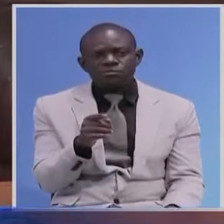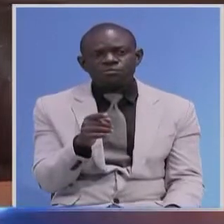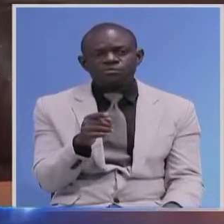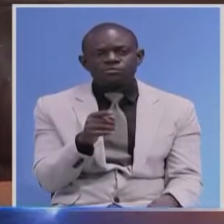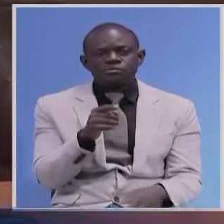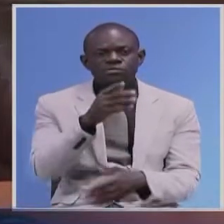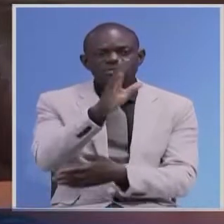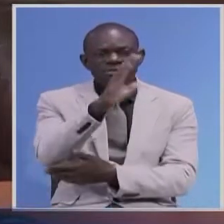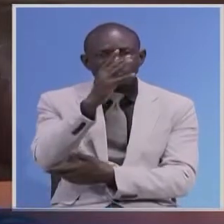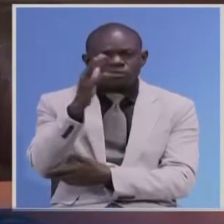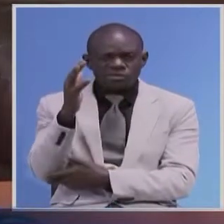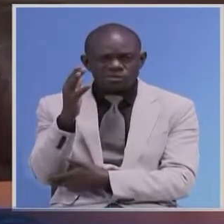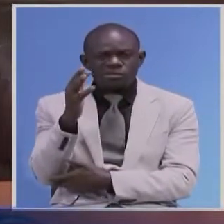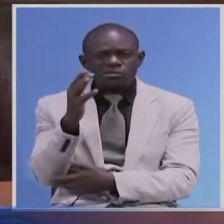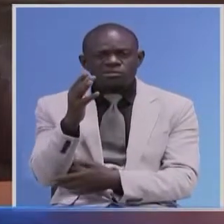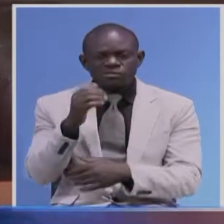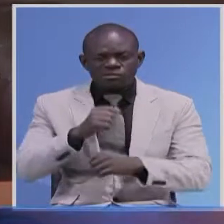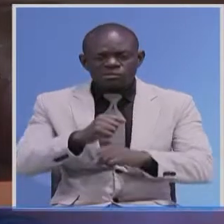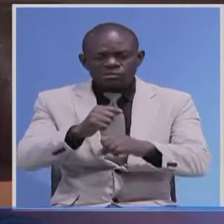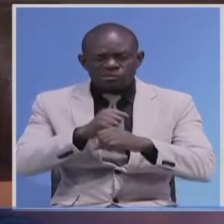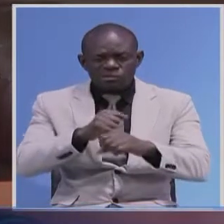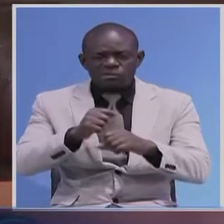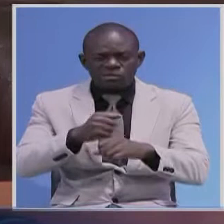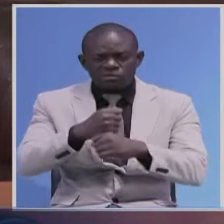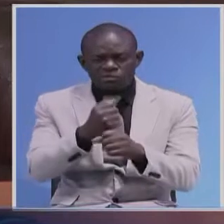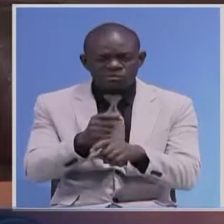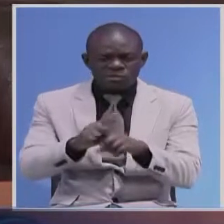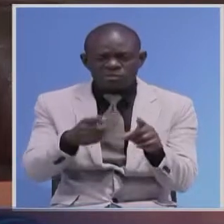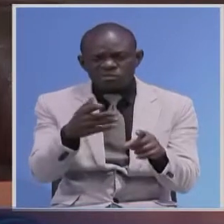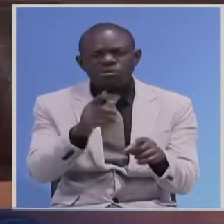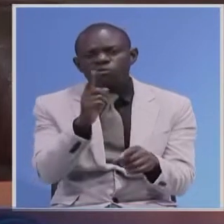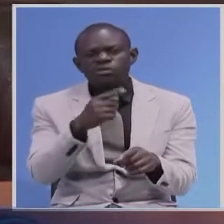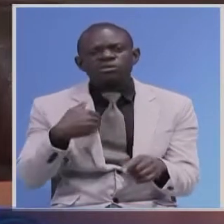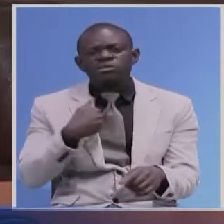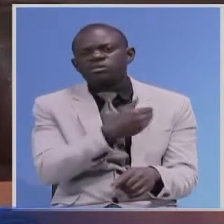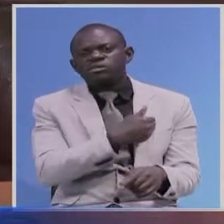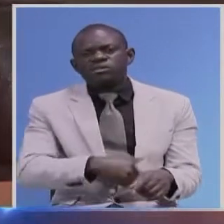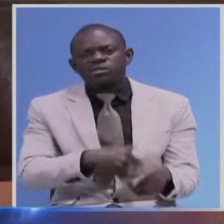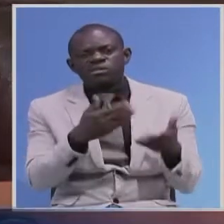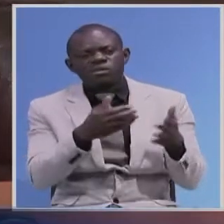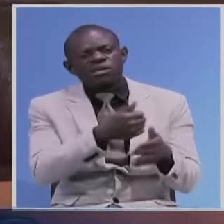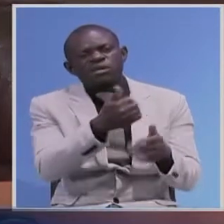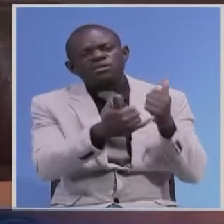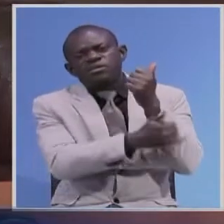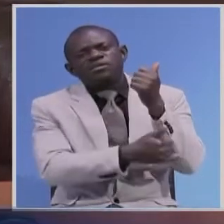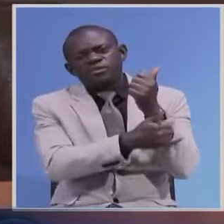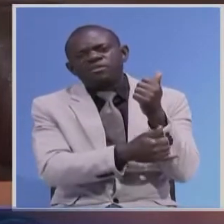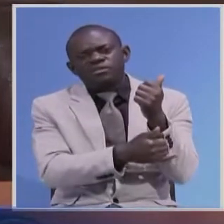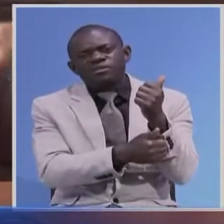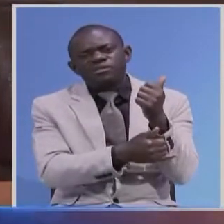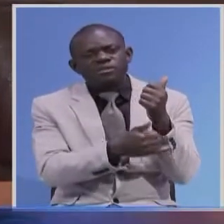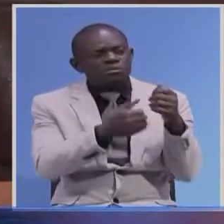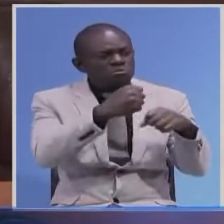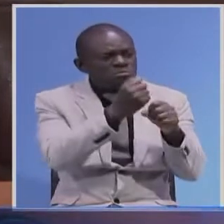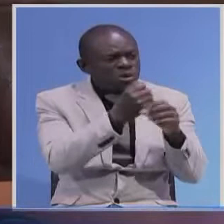China, and by our colleagues who come and invest here. Hence, resources being taken away. But we know that